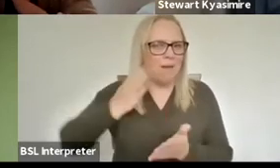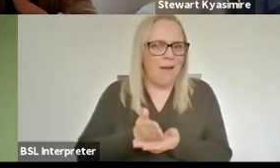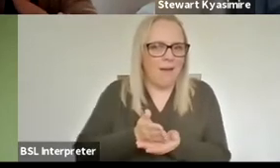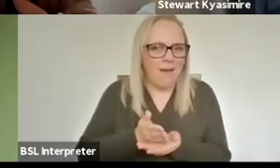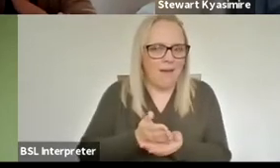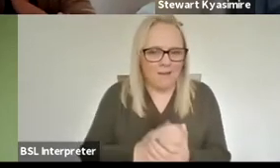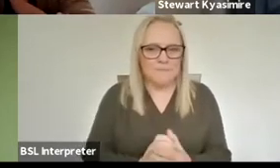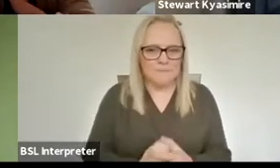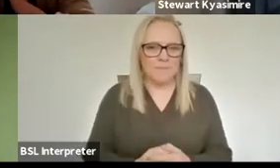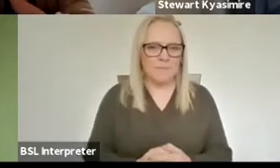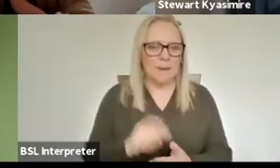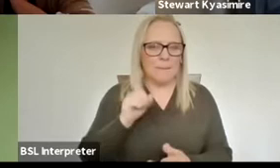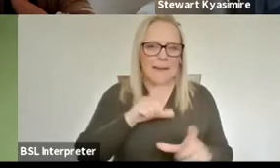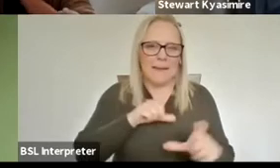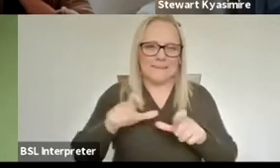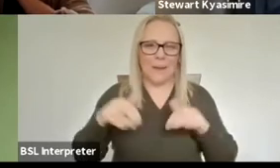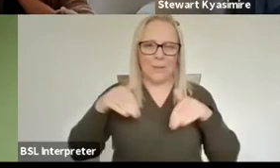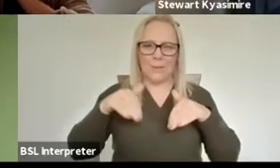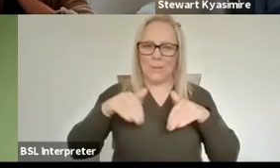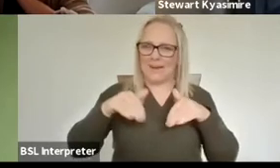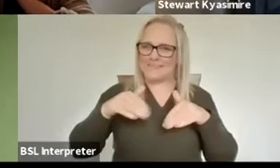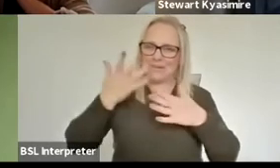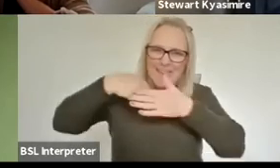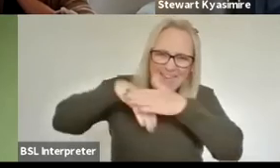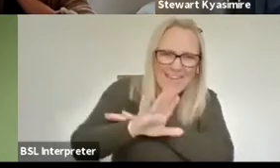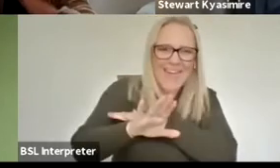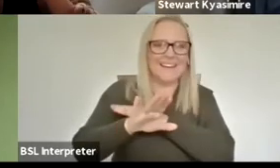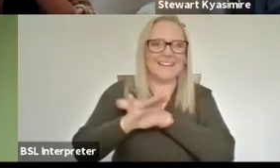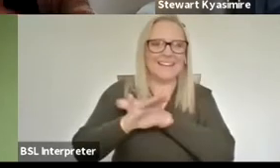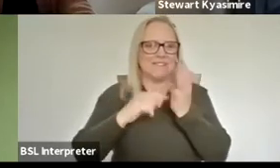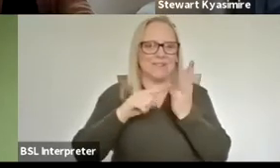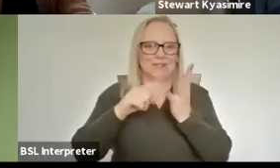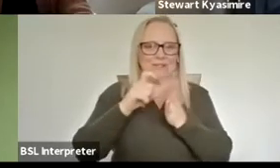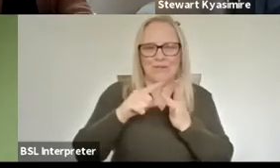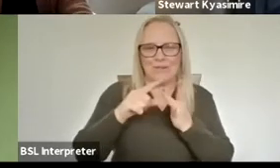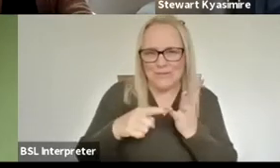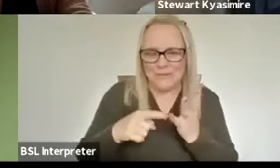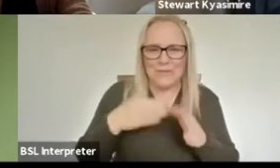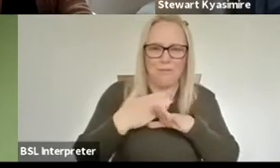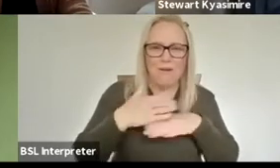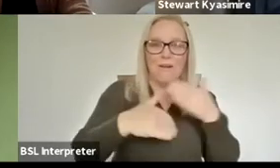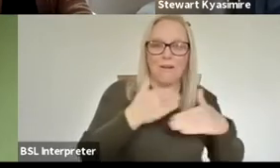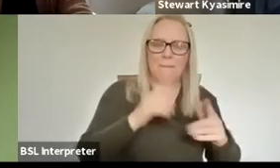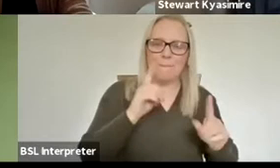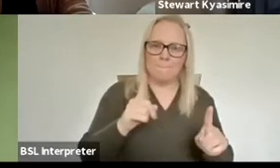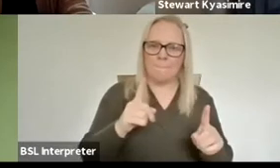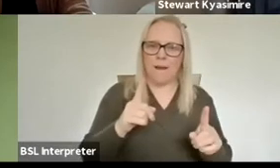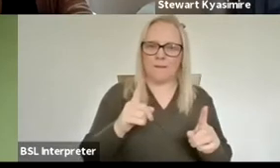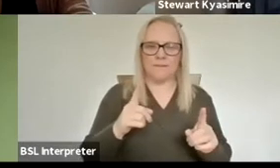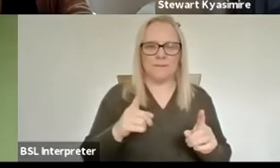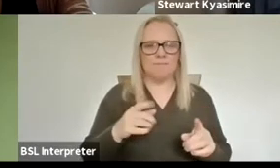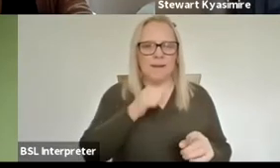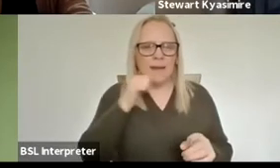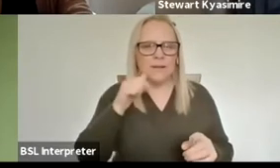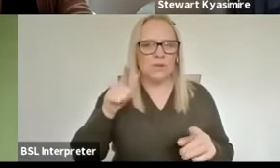we were still waiting to go back into the studio to go back to the actual work but there's been something about a pulse about slowing